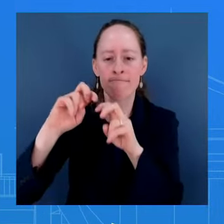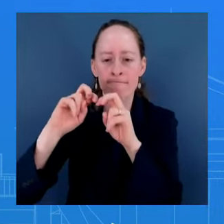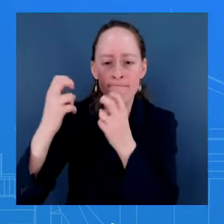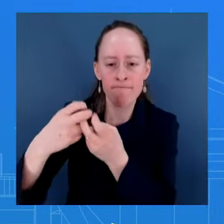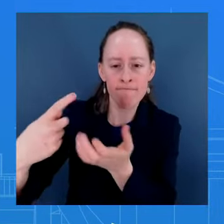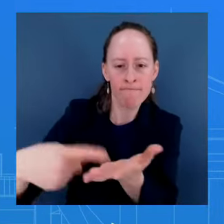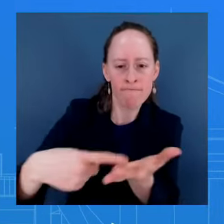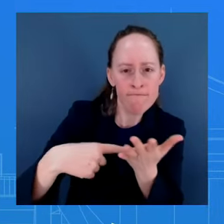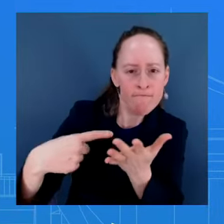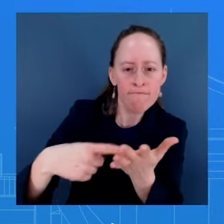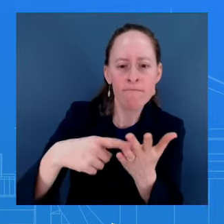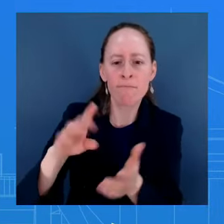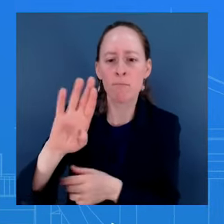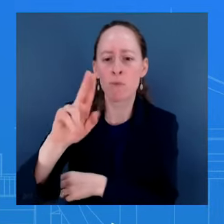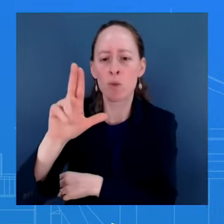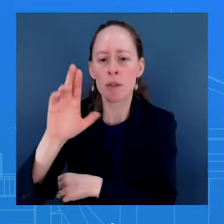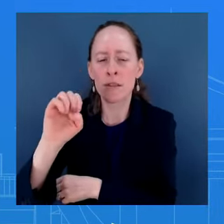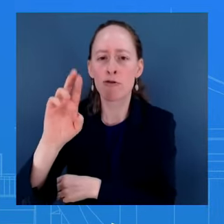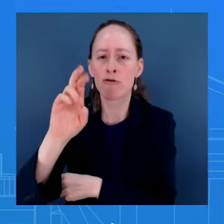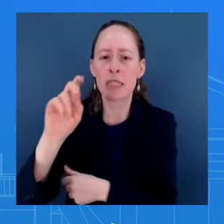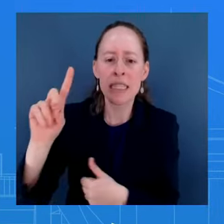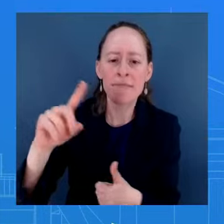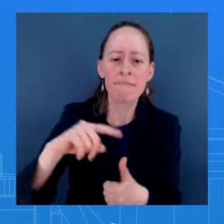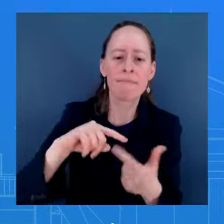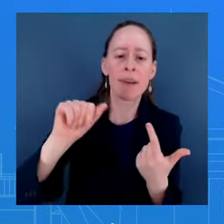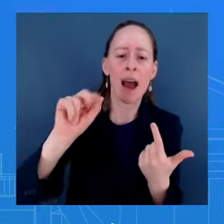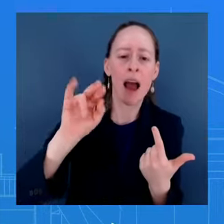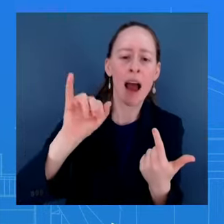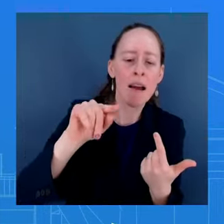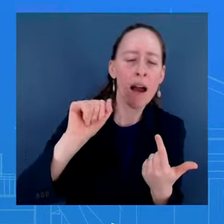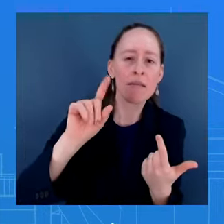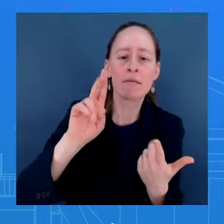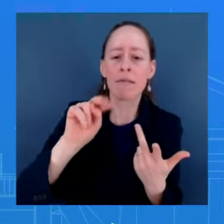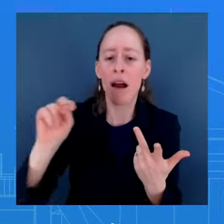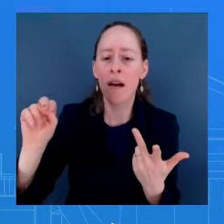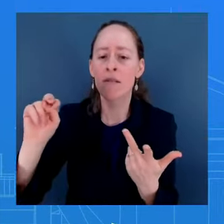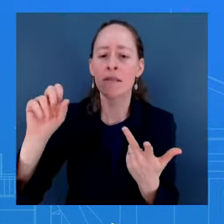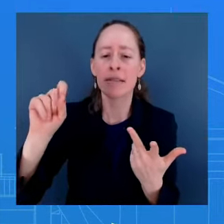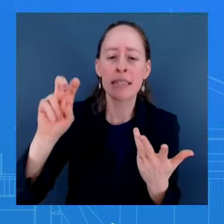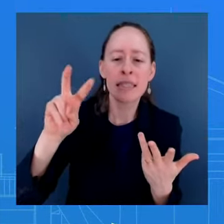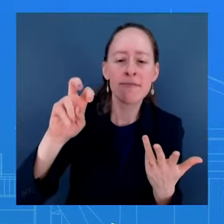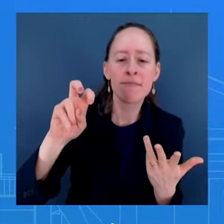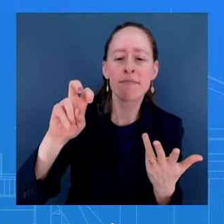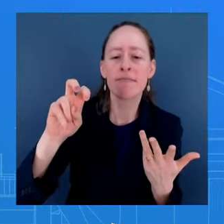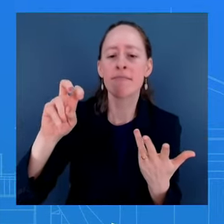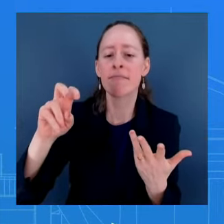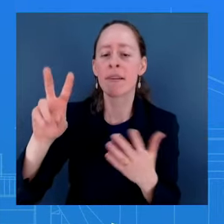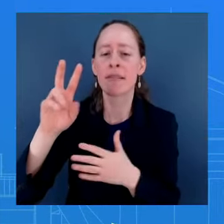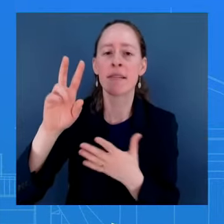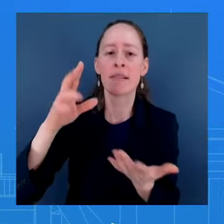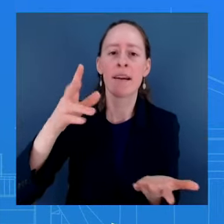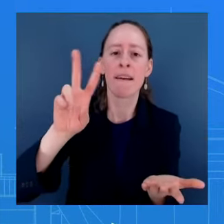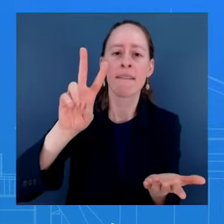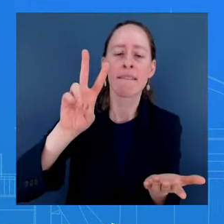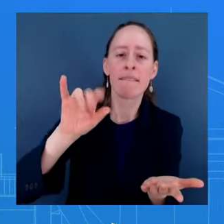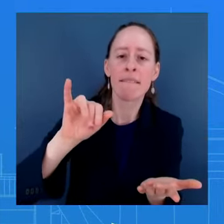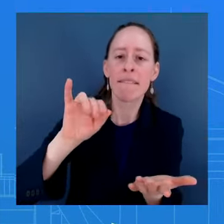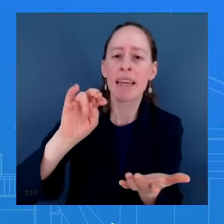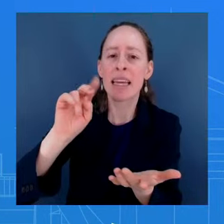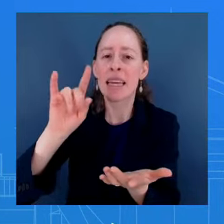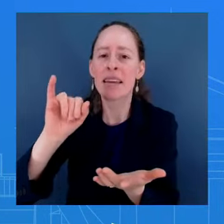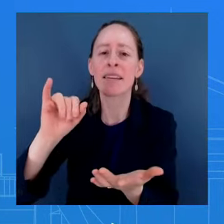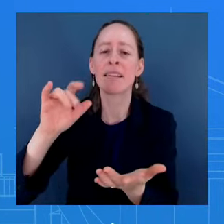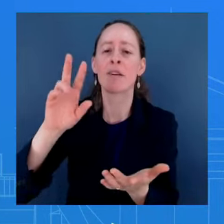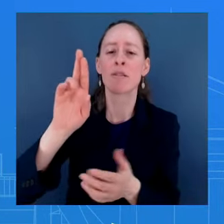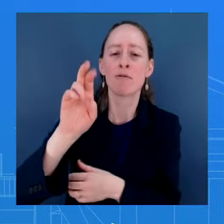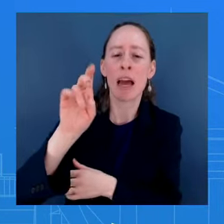Vinay Reddy. This is fairly standard. He was there last year for the February State of the Union. And I